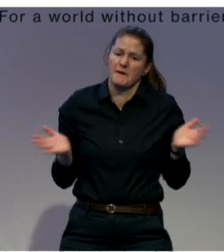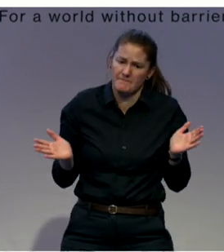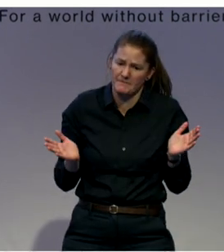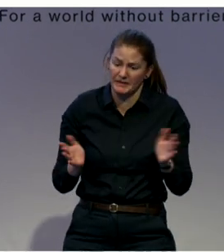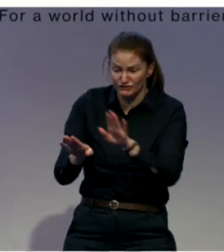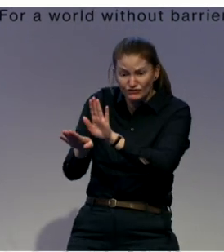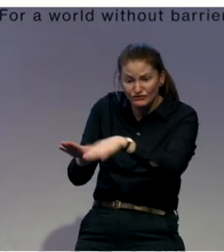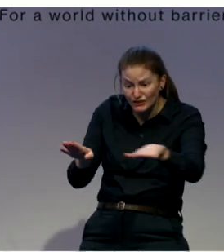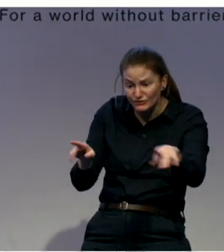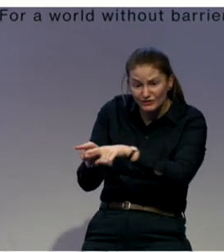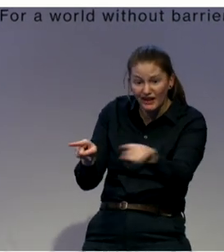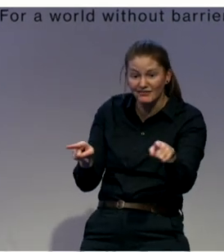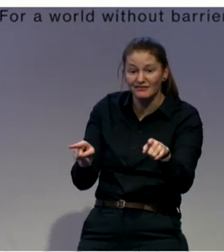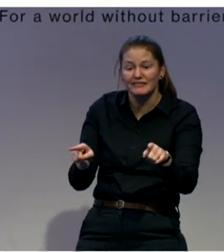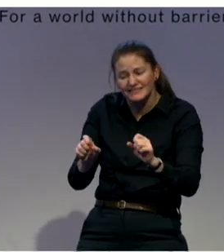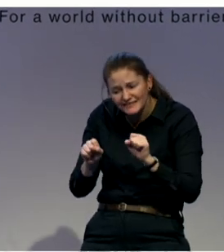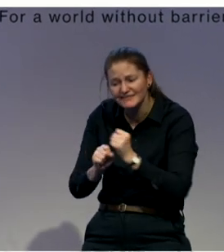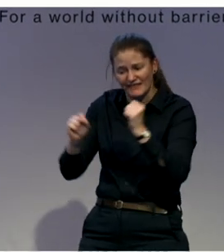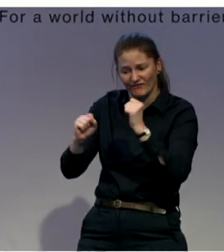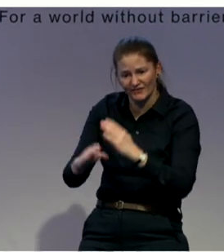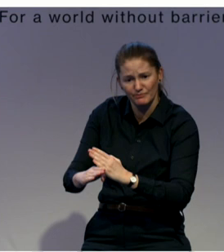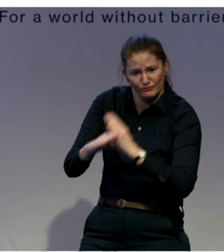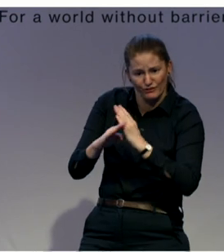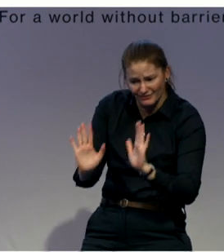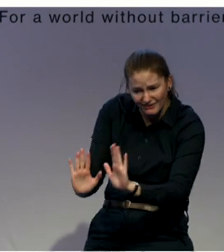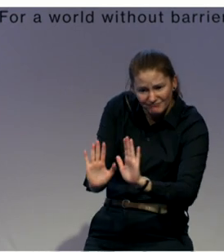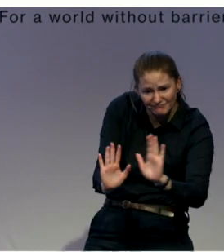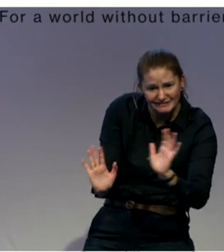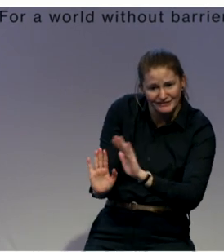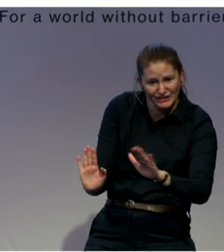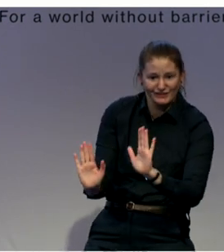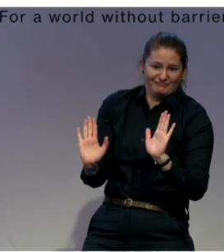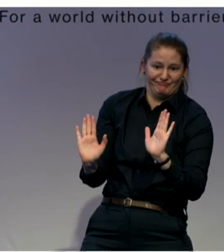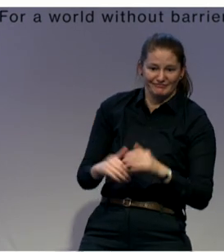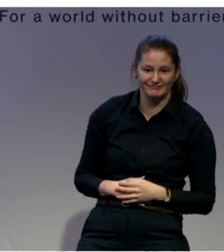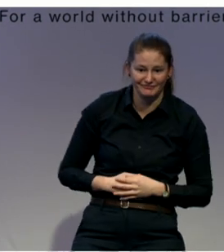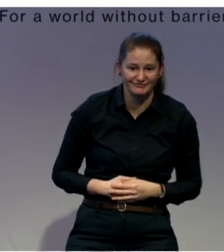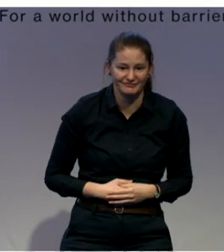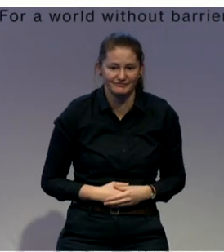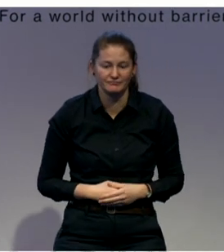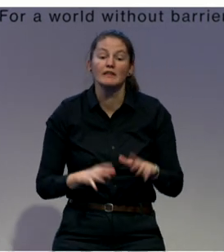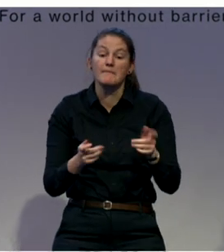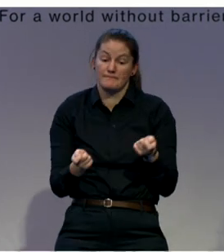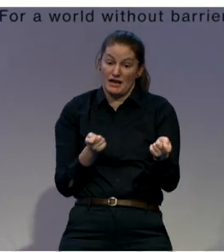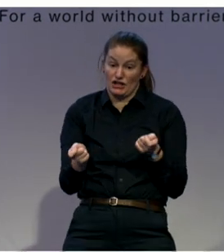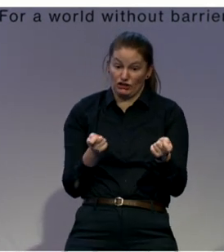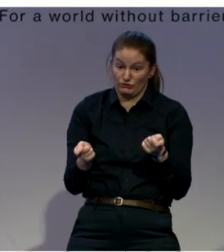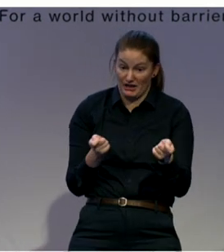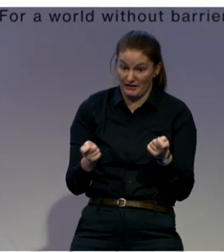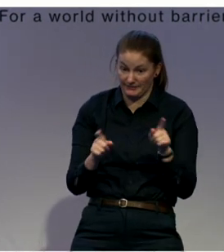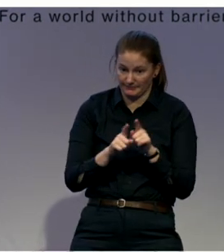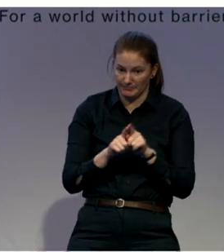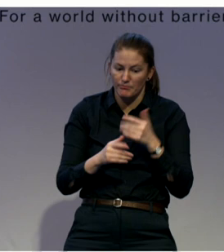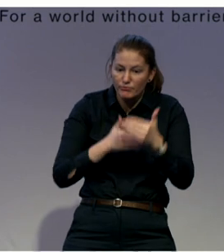proper management is vital. Time, capacity, resources shall be very